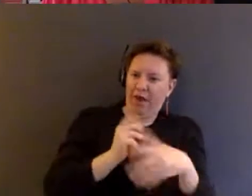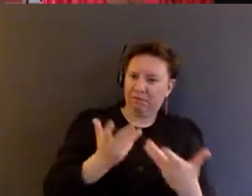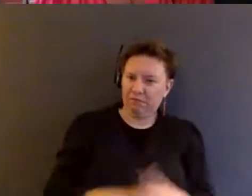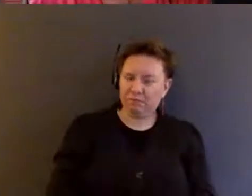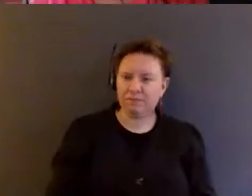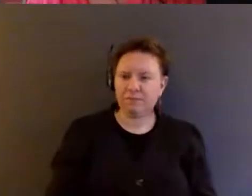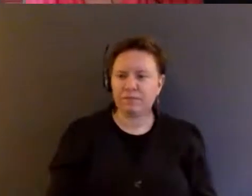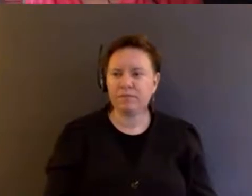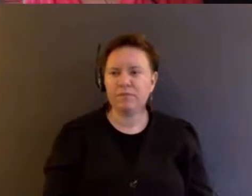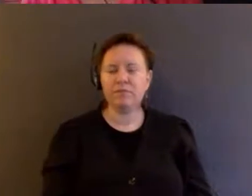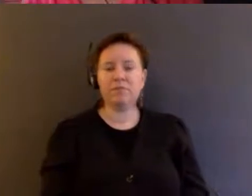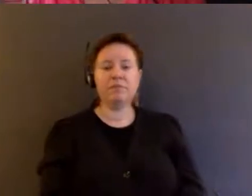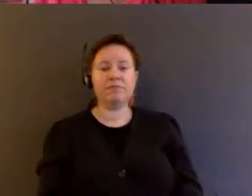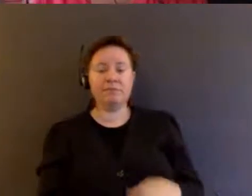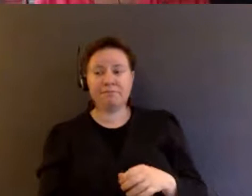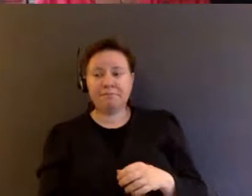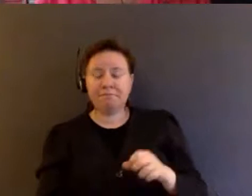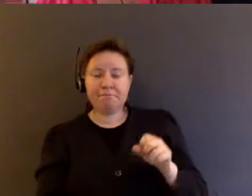Yeah, such a good question.